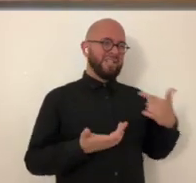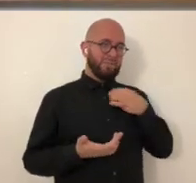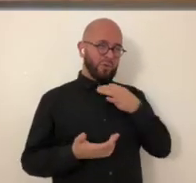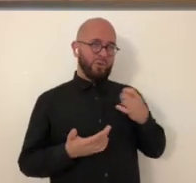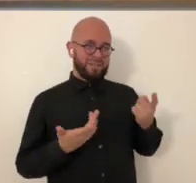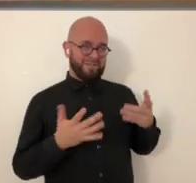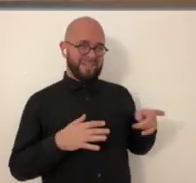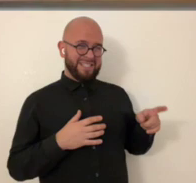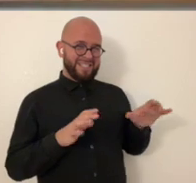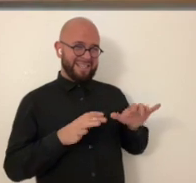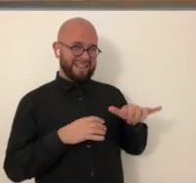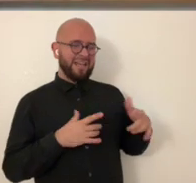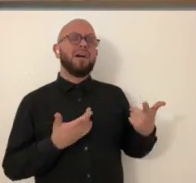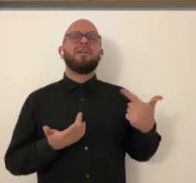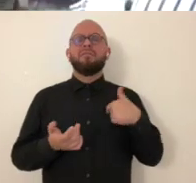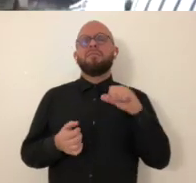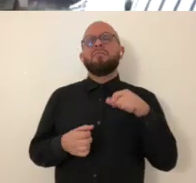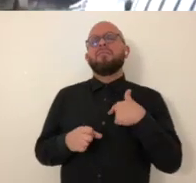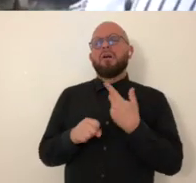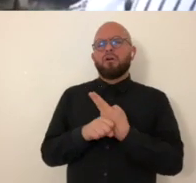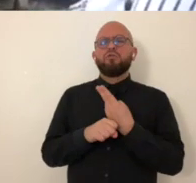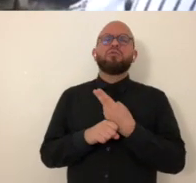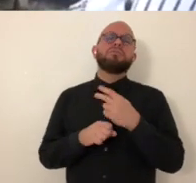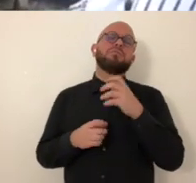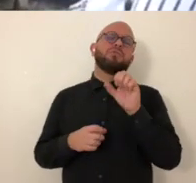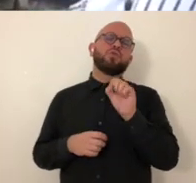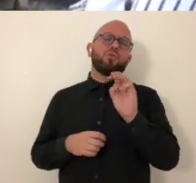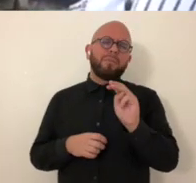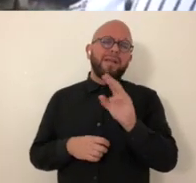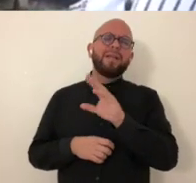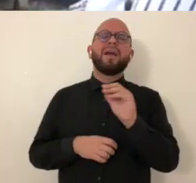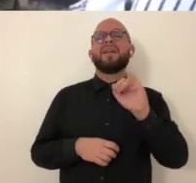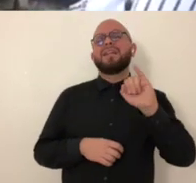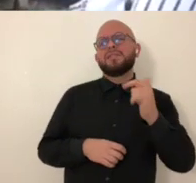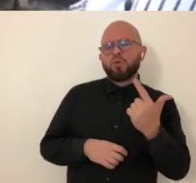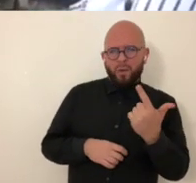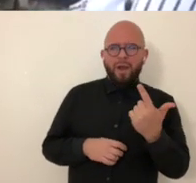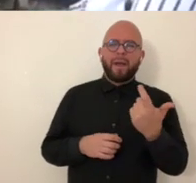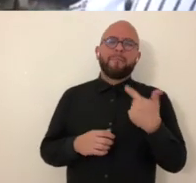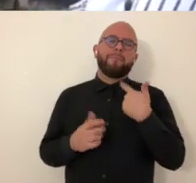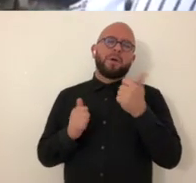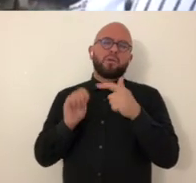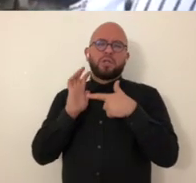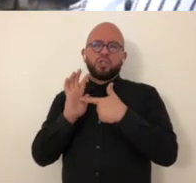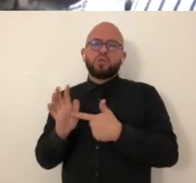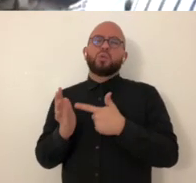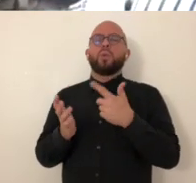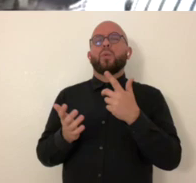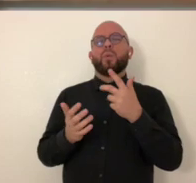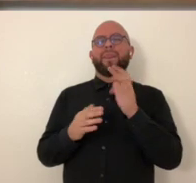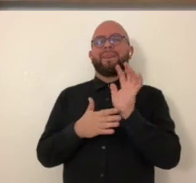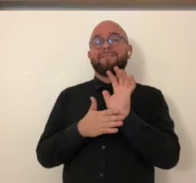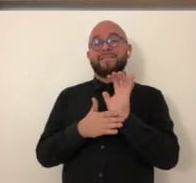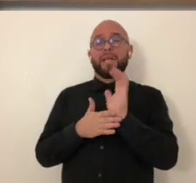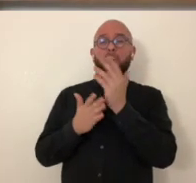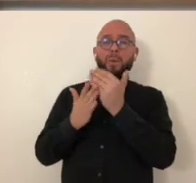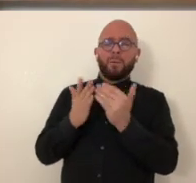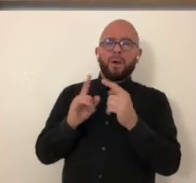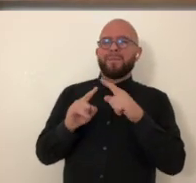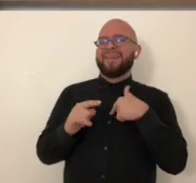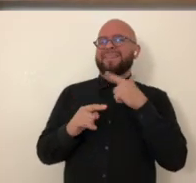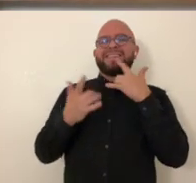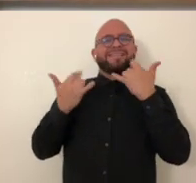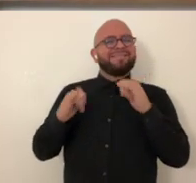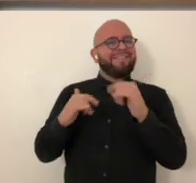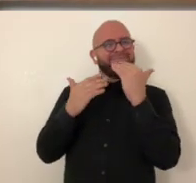something that you've ever done sure i've definitely created experiences through social media and instagram talk with them and